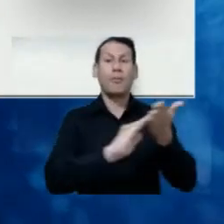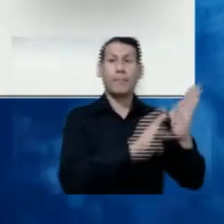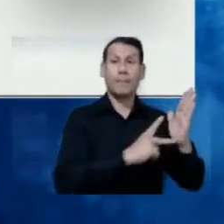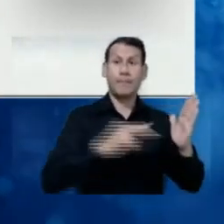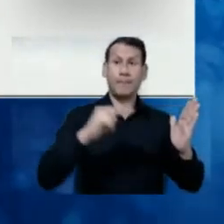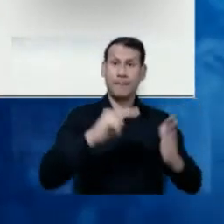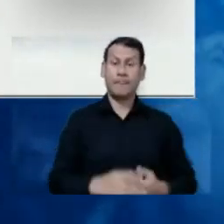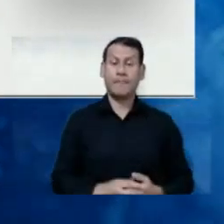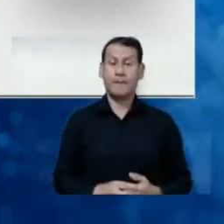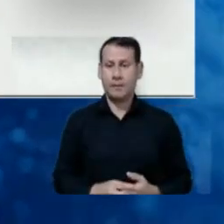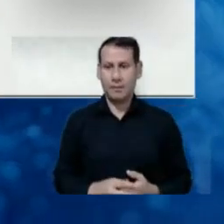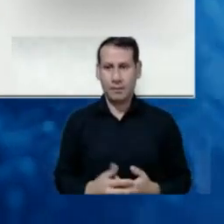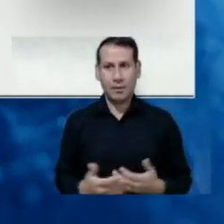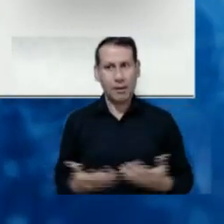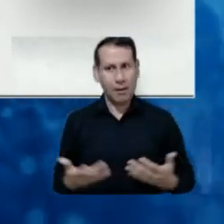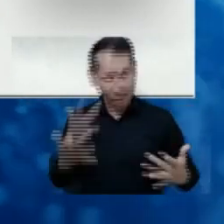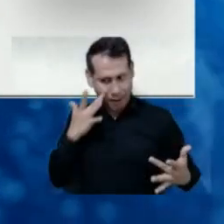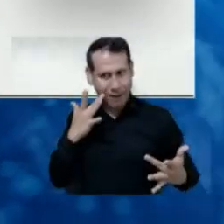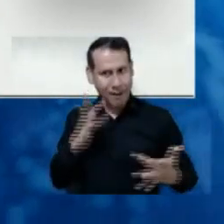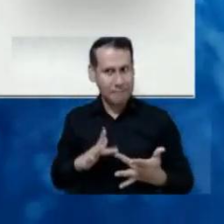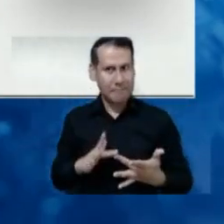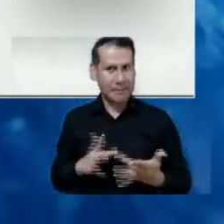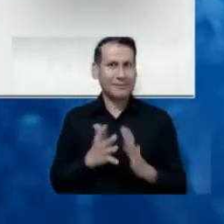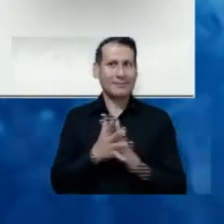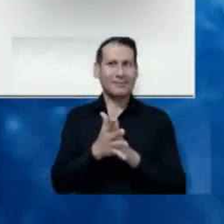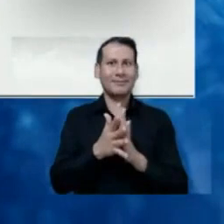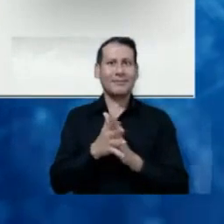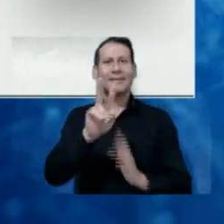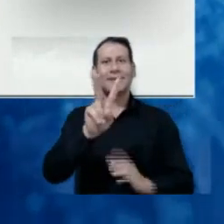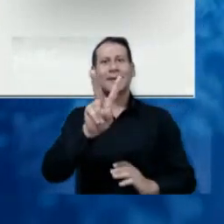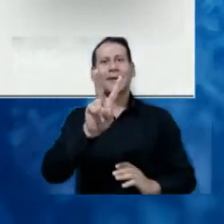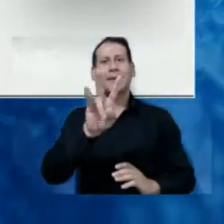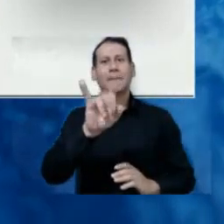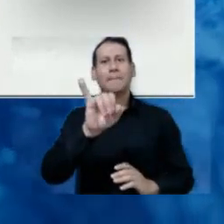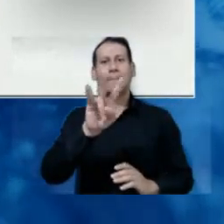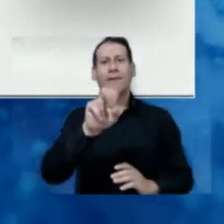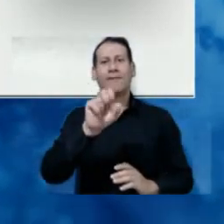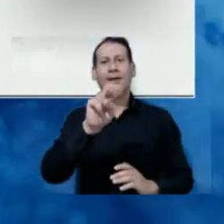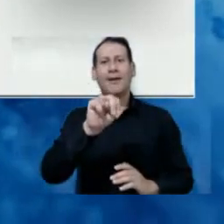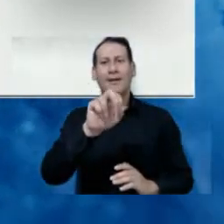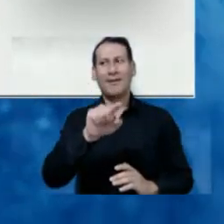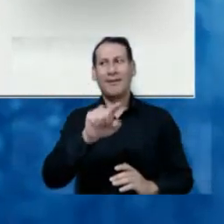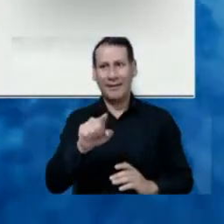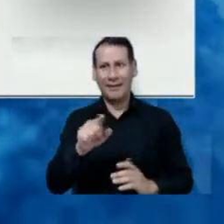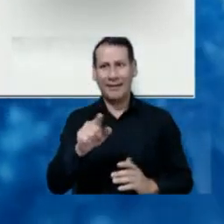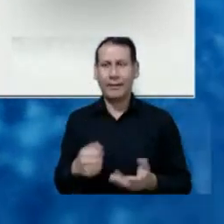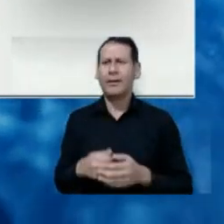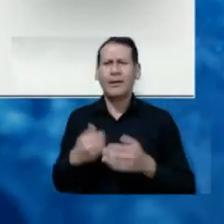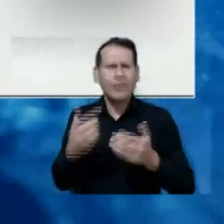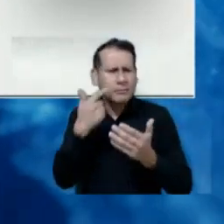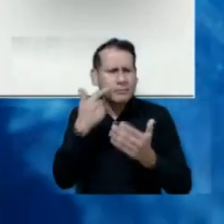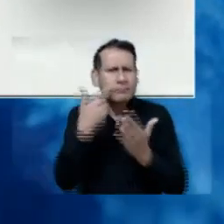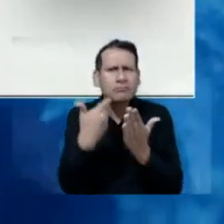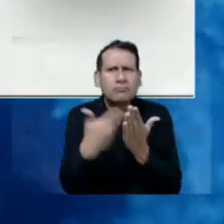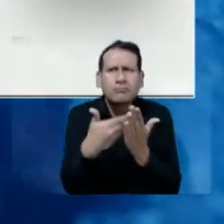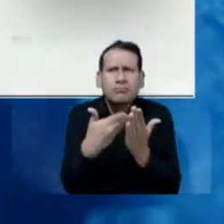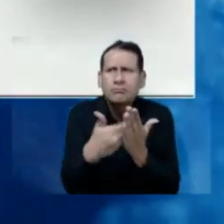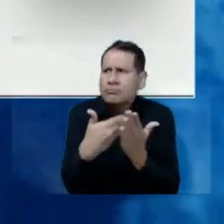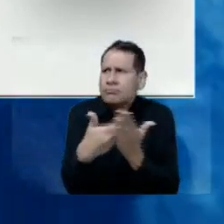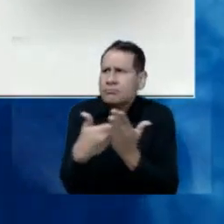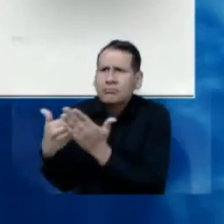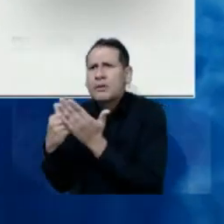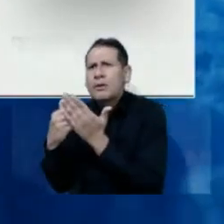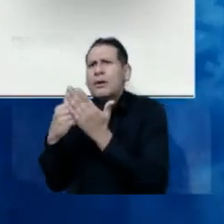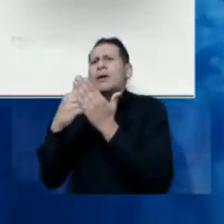to say, that this coincides with what Viviana was mentioning. And, that is, to